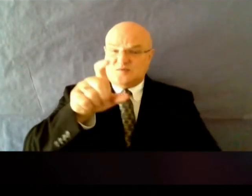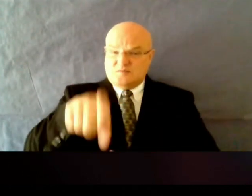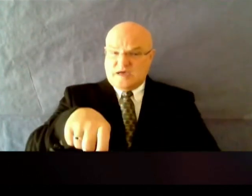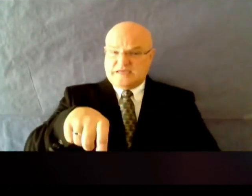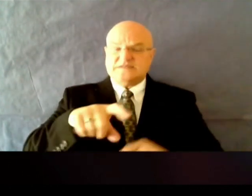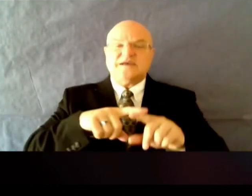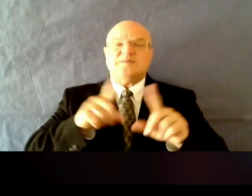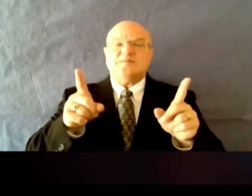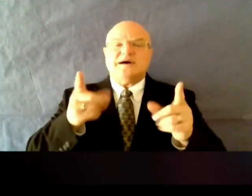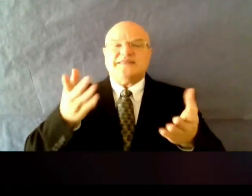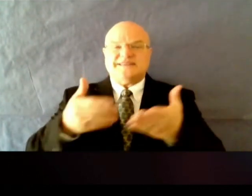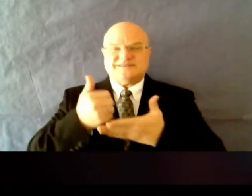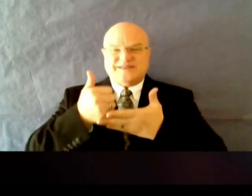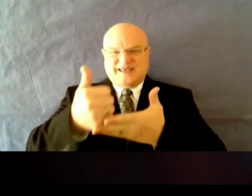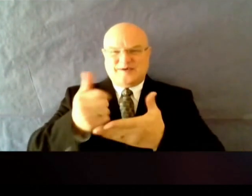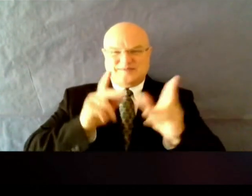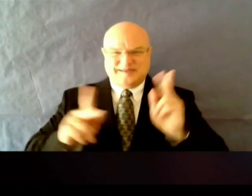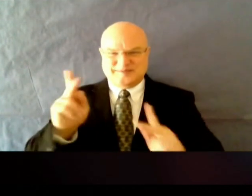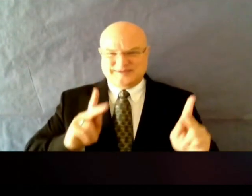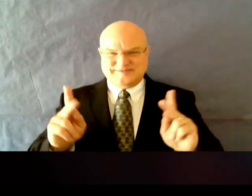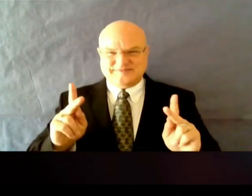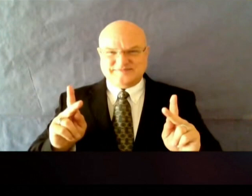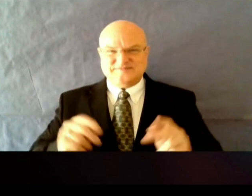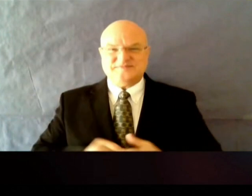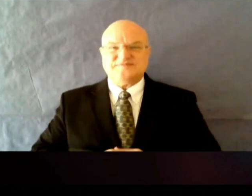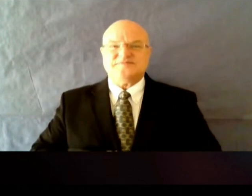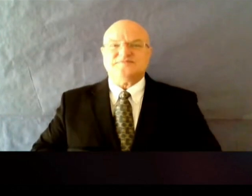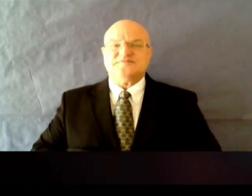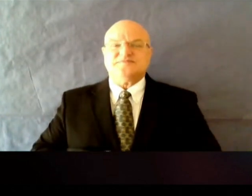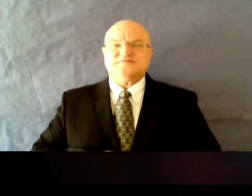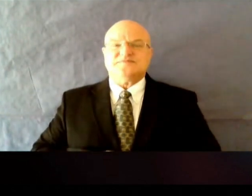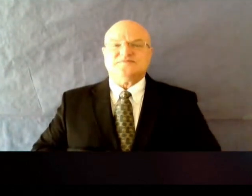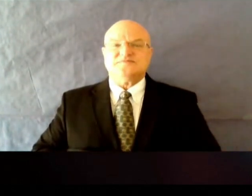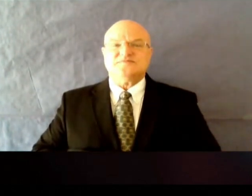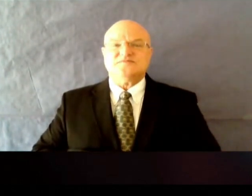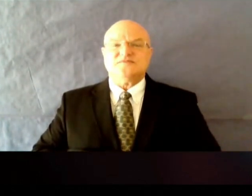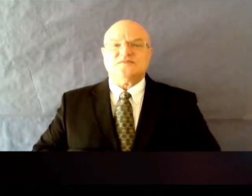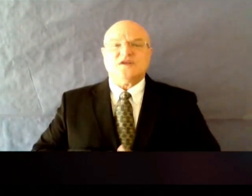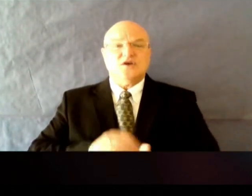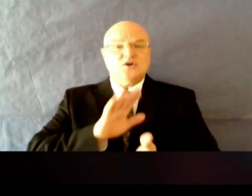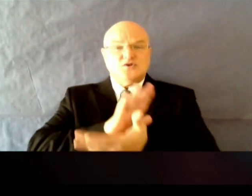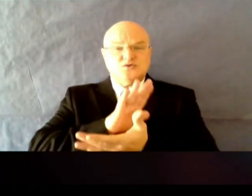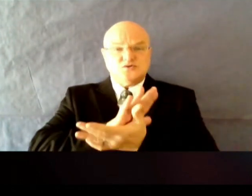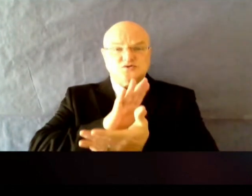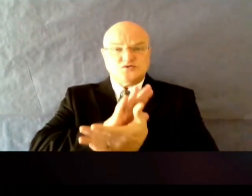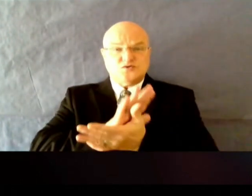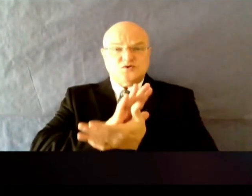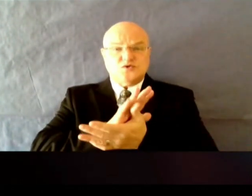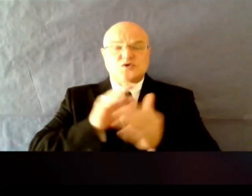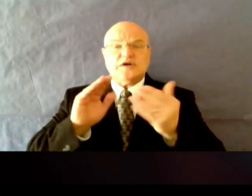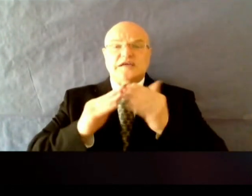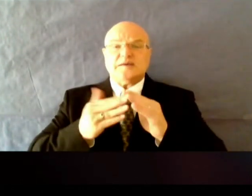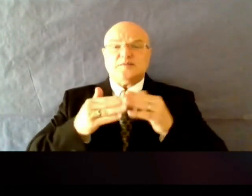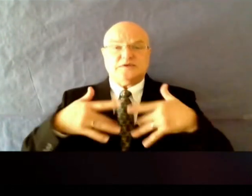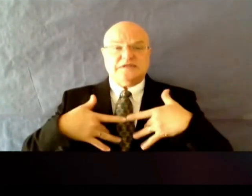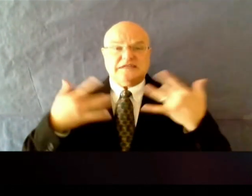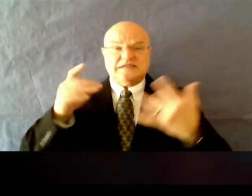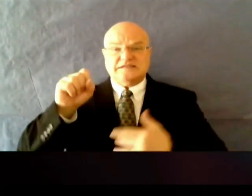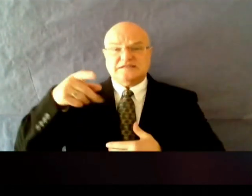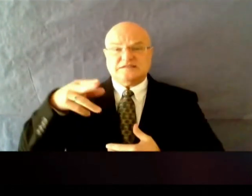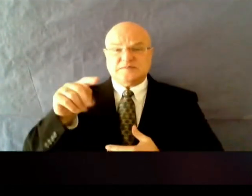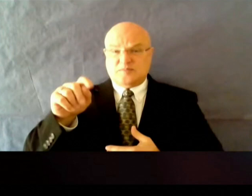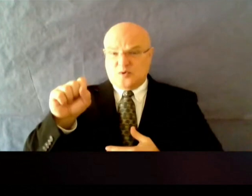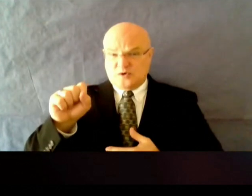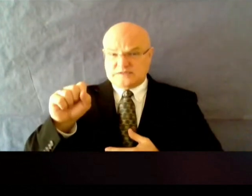everyone. And then next will be our school and community sports. Today on the website, they'll be